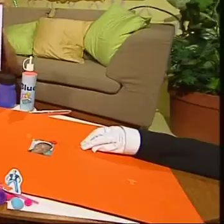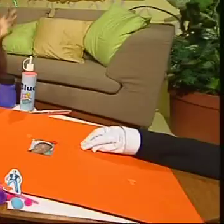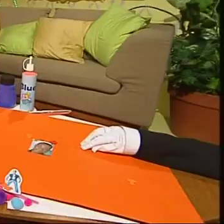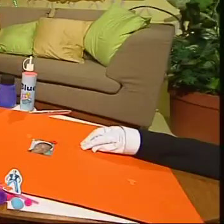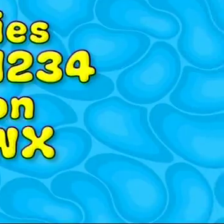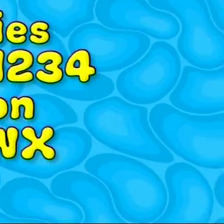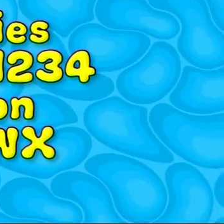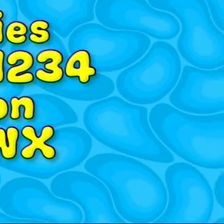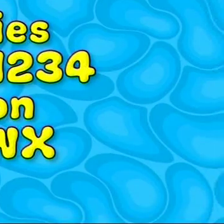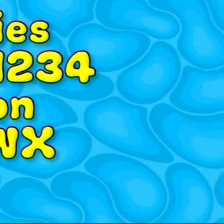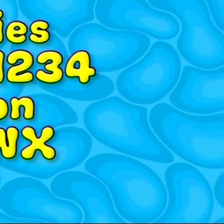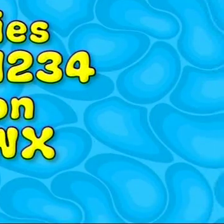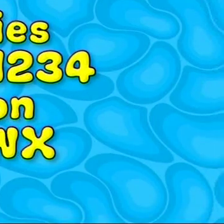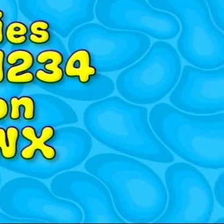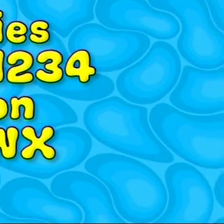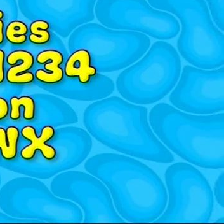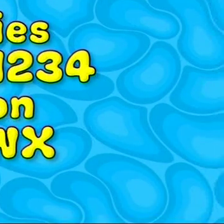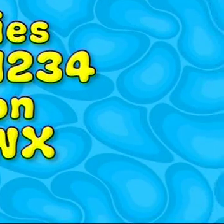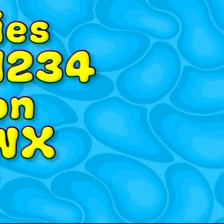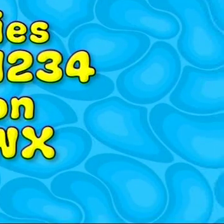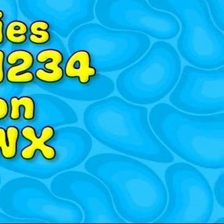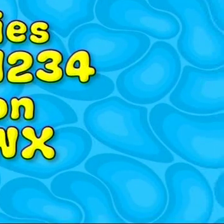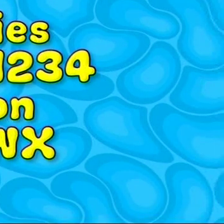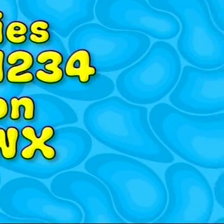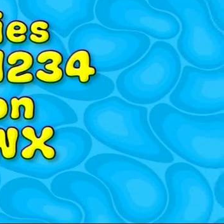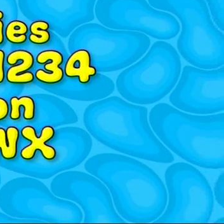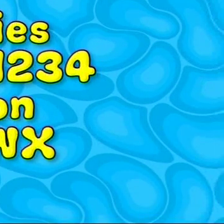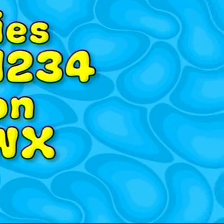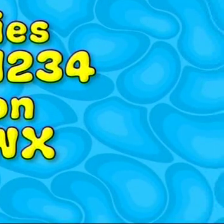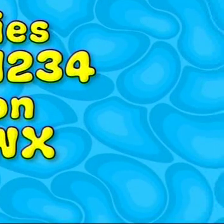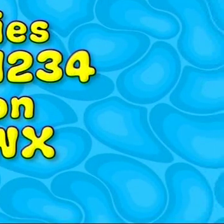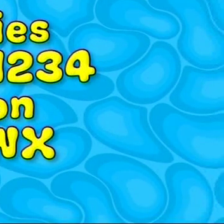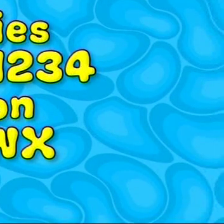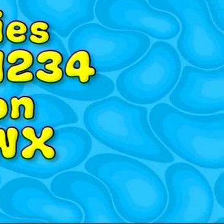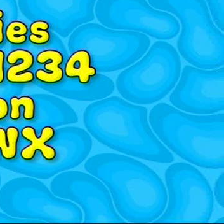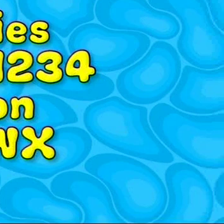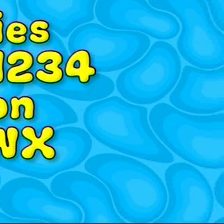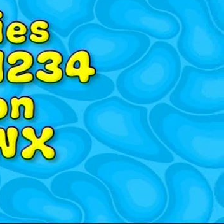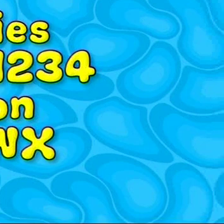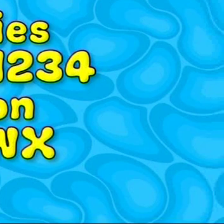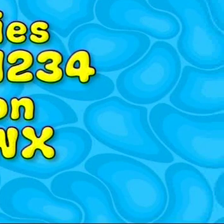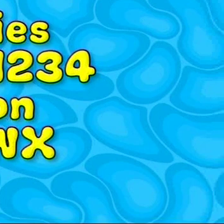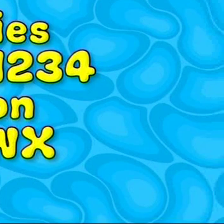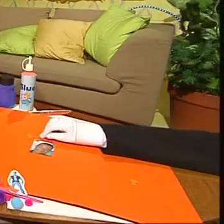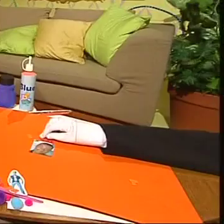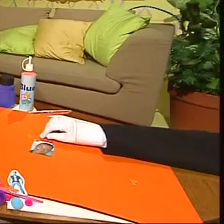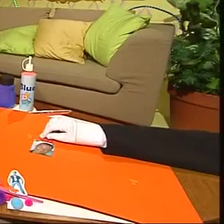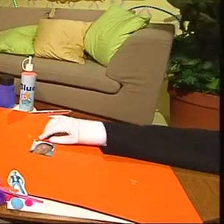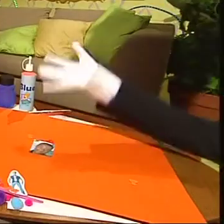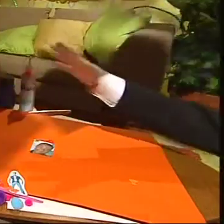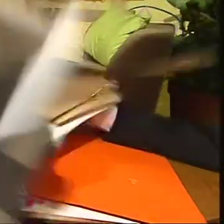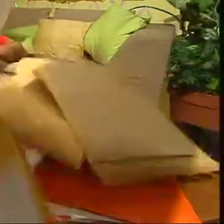The address is CBeebies PO Box 1234 London W12 6WX